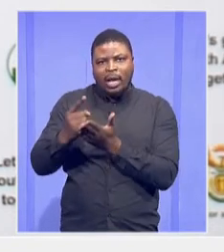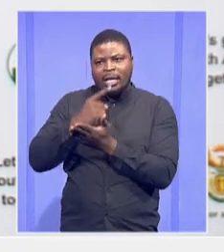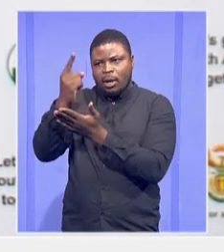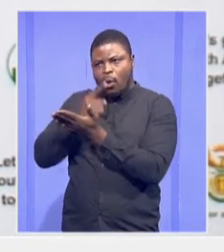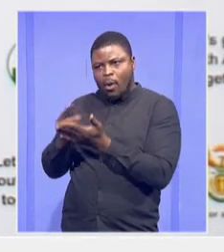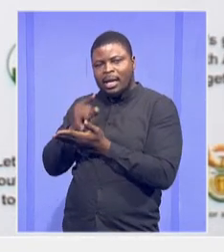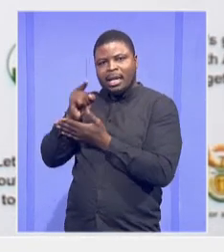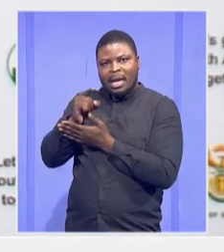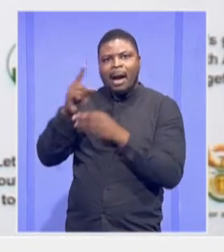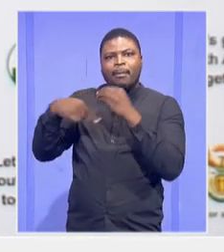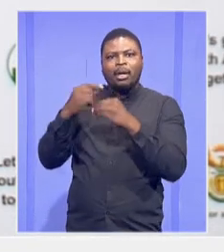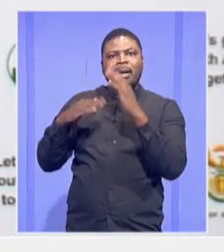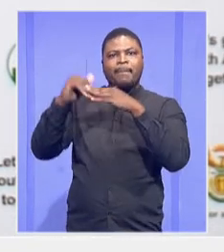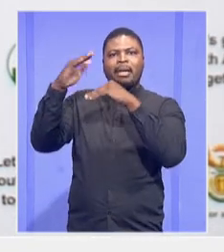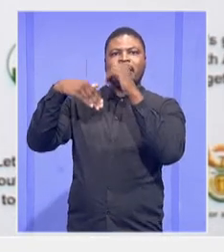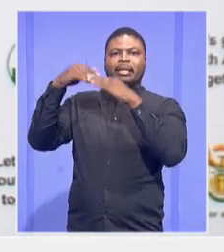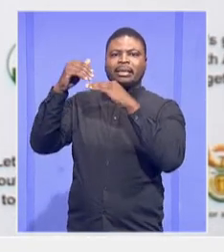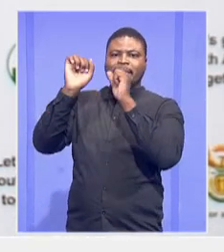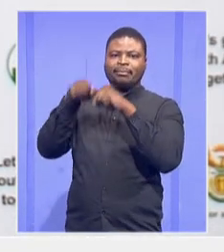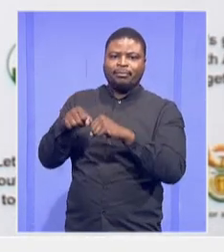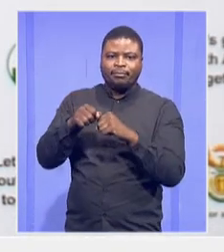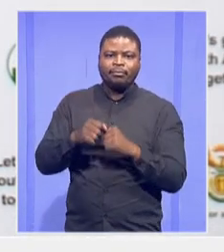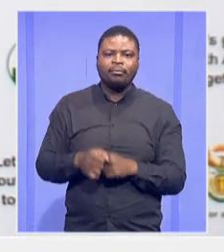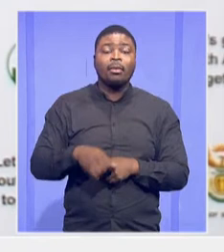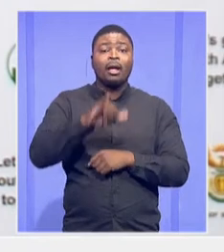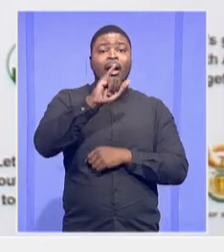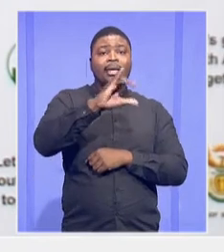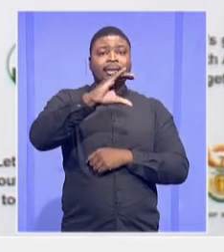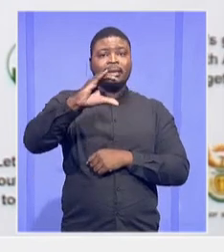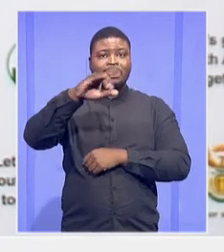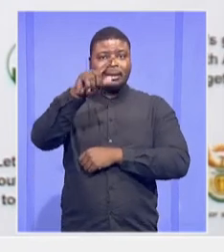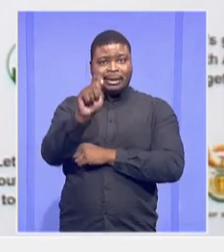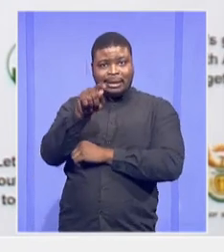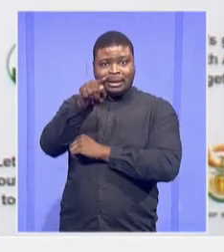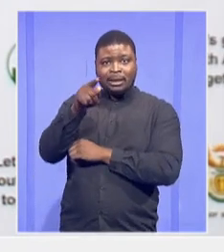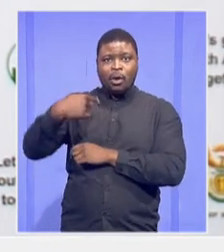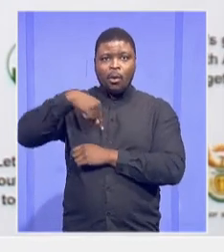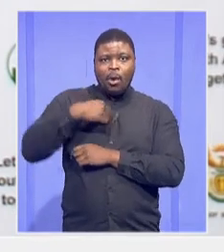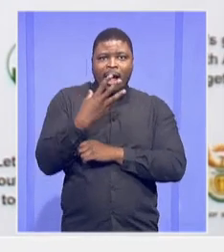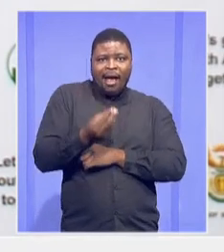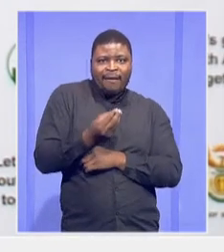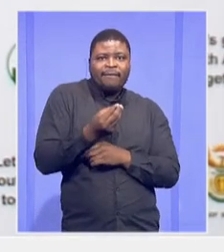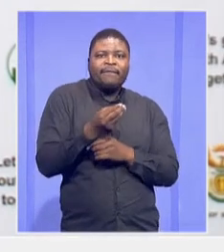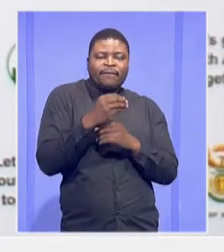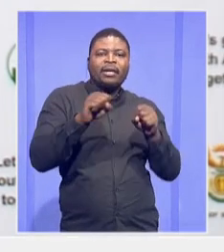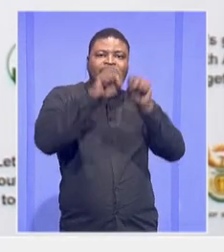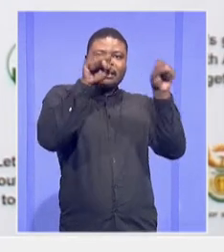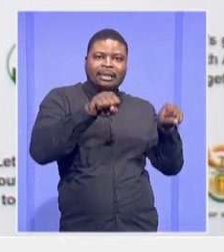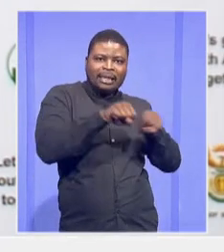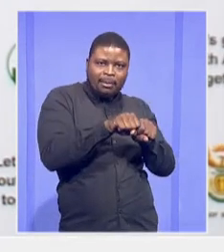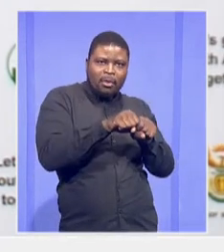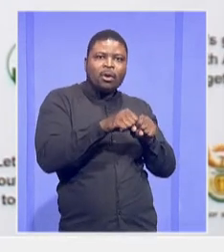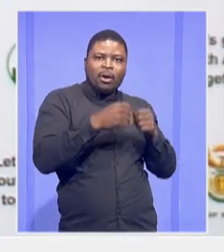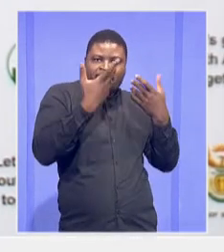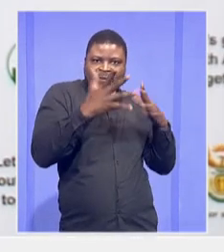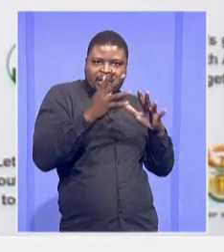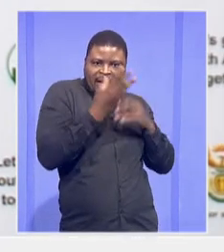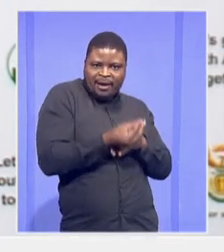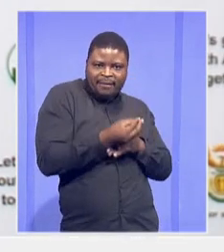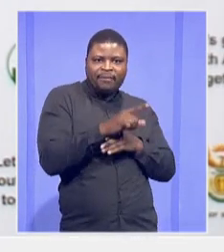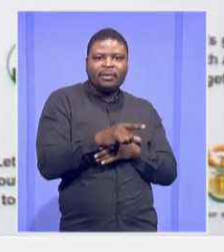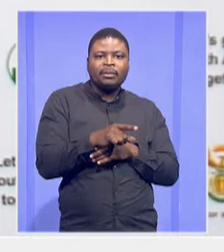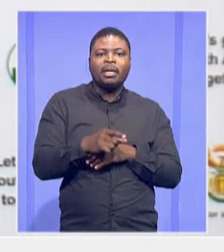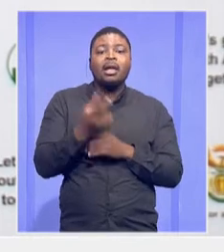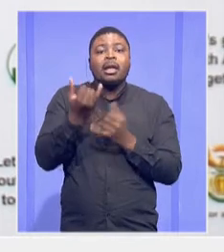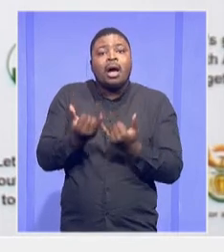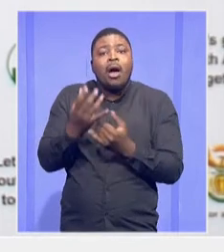ICT, I've also indicated the systems that we are using now. We also use WhatsApps. We put principals on WhatsApp